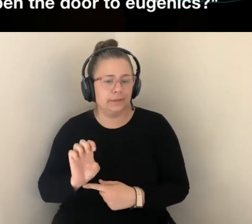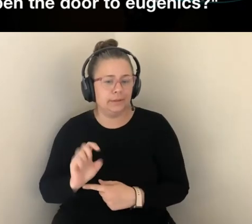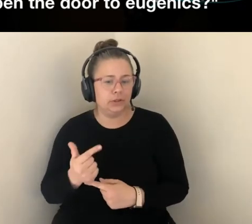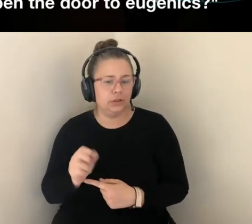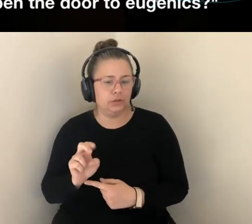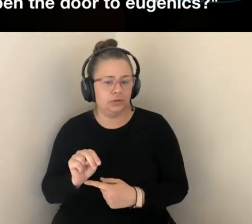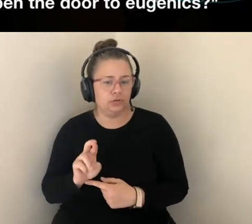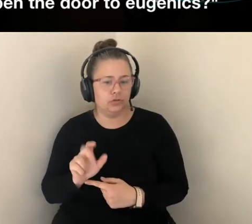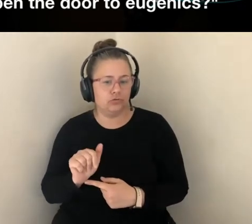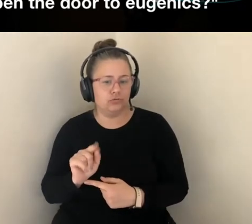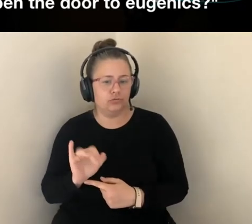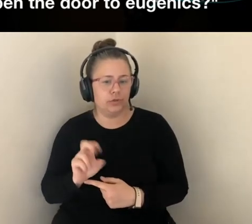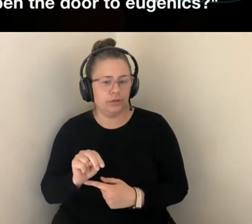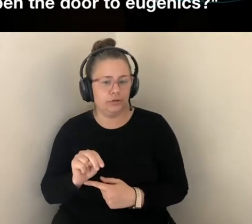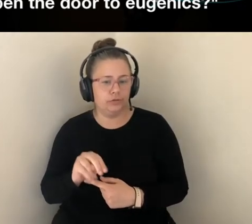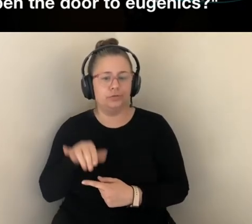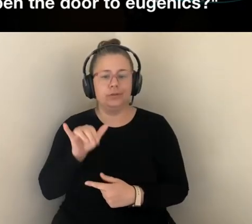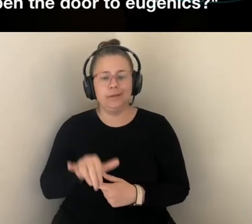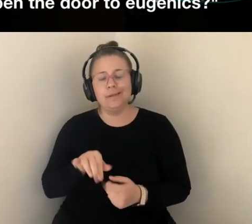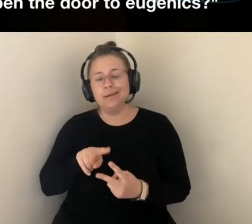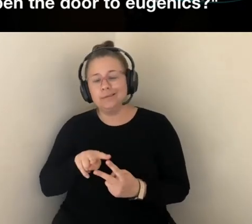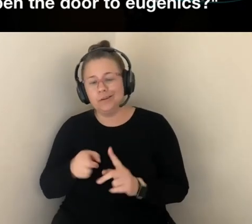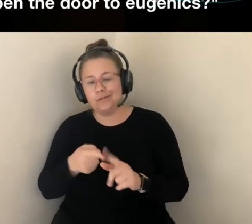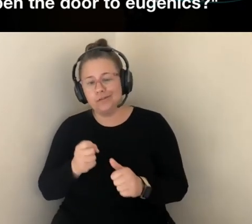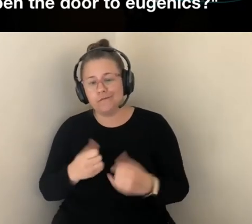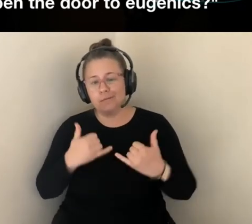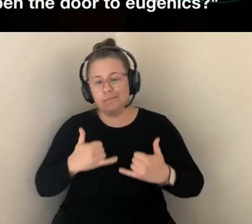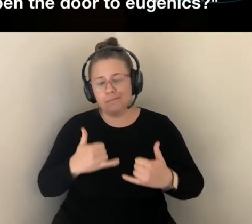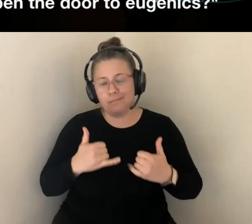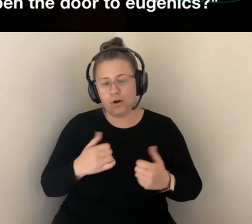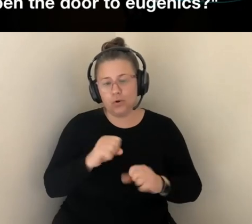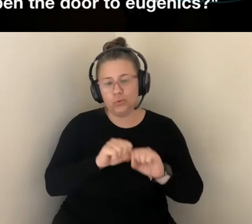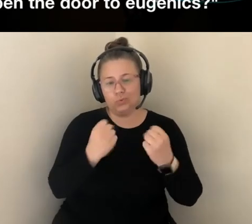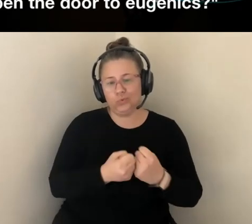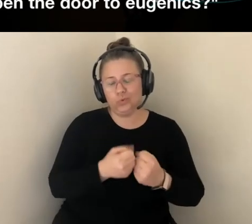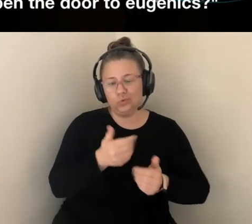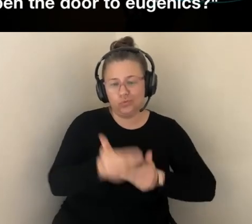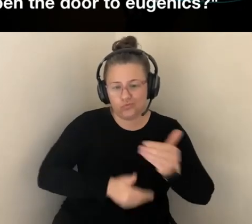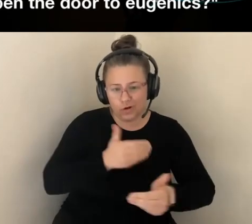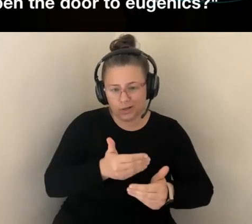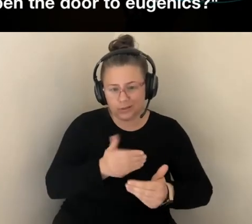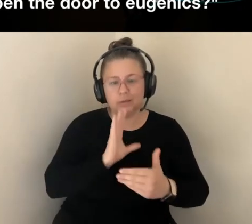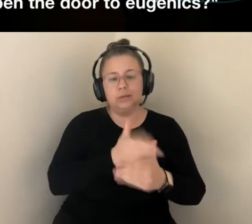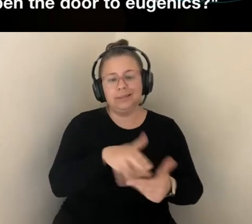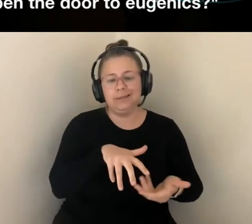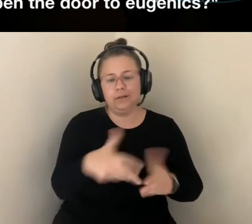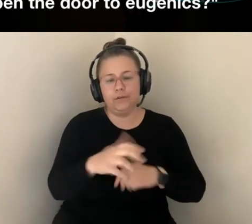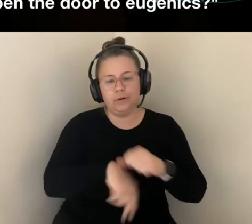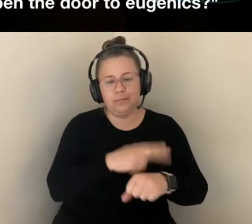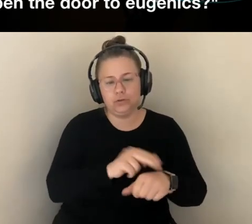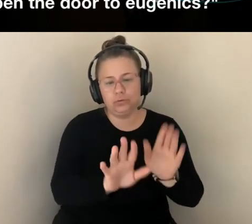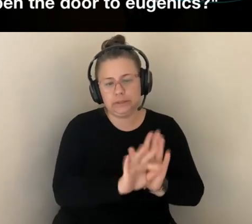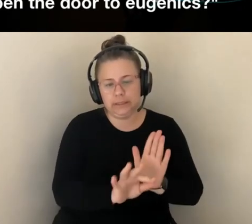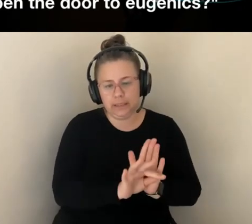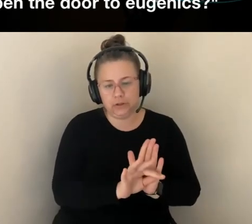CONSEQUENCE OF MODERN SOCIAL PROCESSES INTERFERING WITH NATURAL SELECTION, SOCIAL DARWINIST NATURAL SELECTION, BY RESCUING